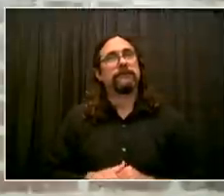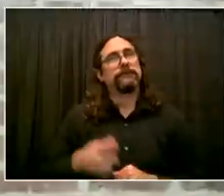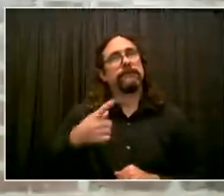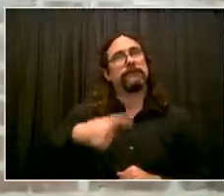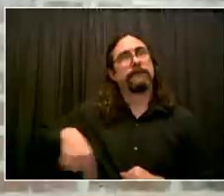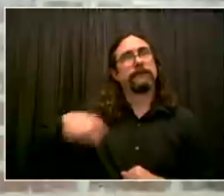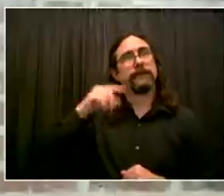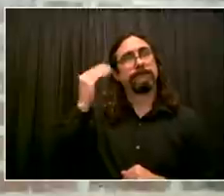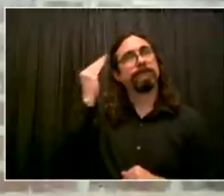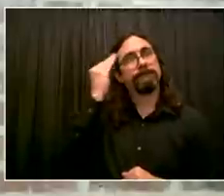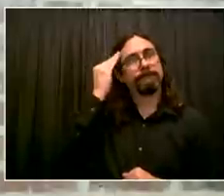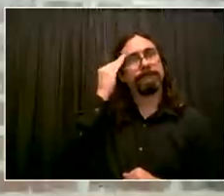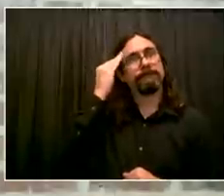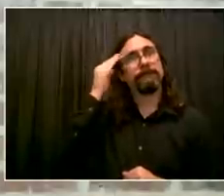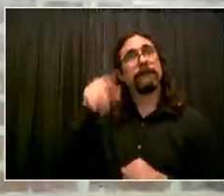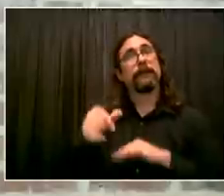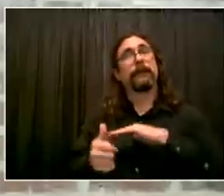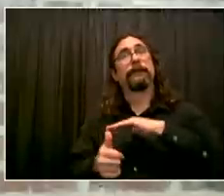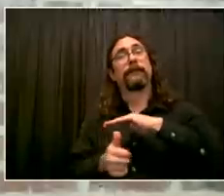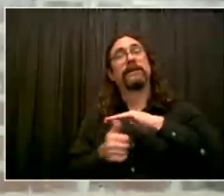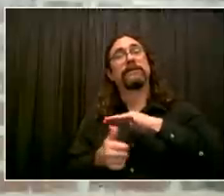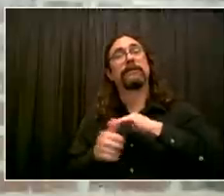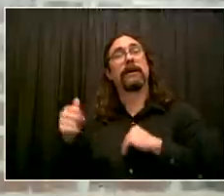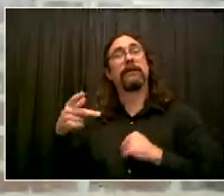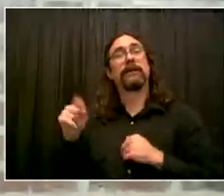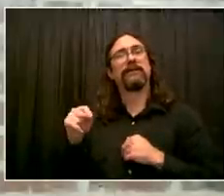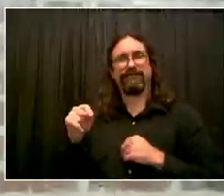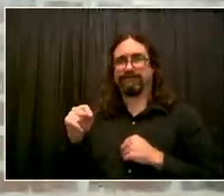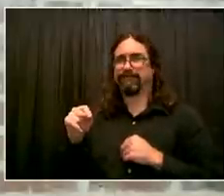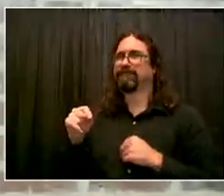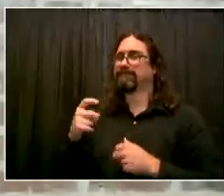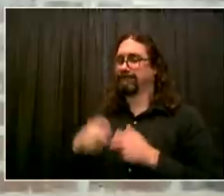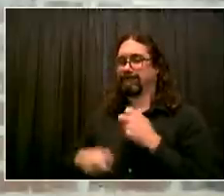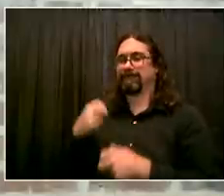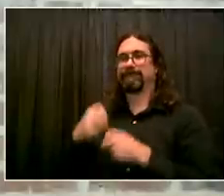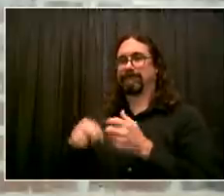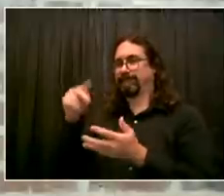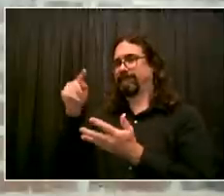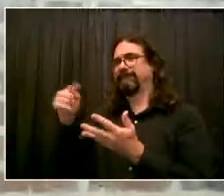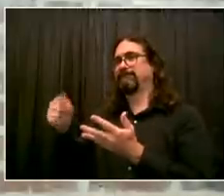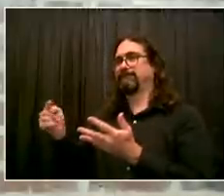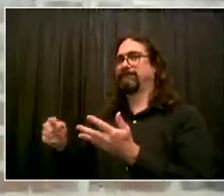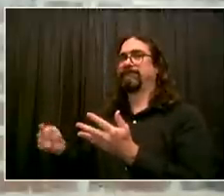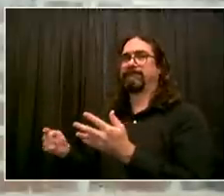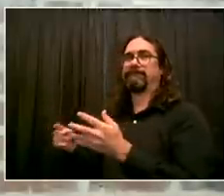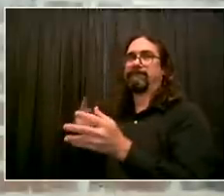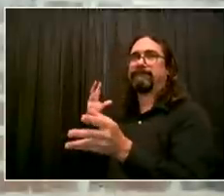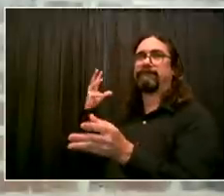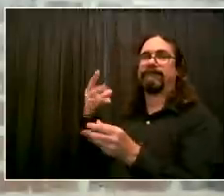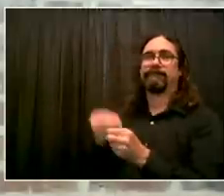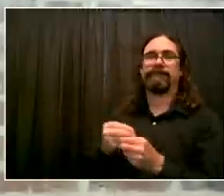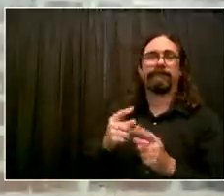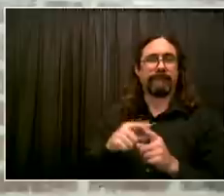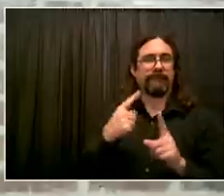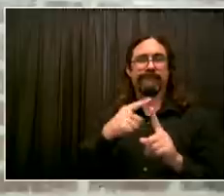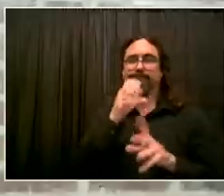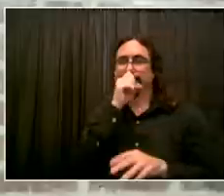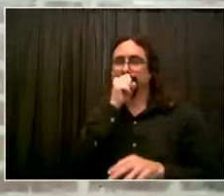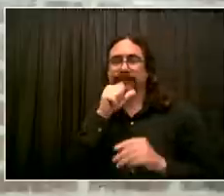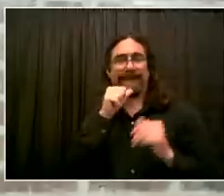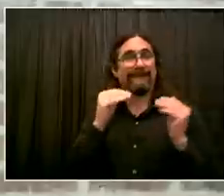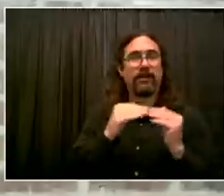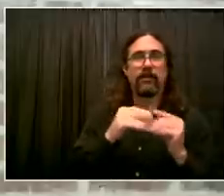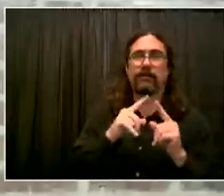to sustainable living. As we all know, New York City's in a housing crisis. But the sooner we're able to move this pilot into